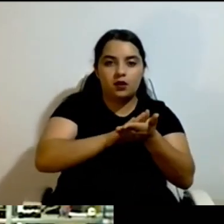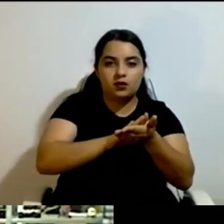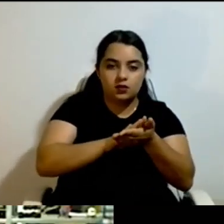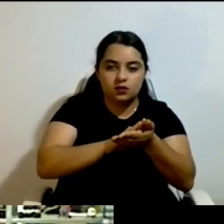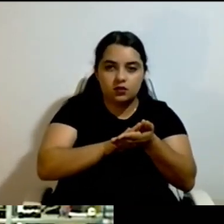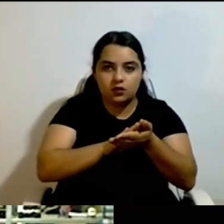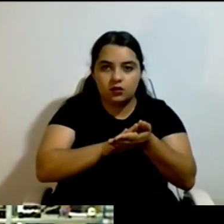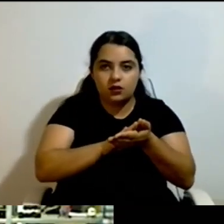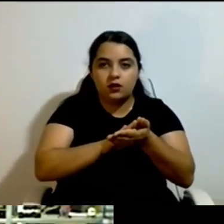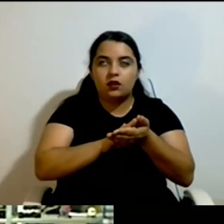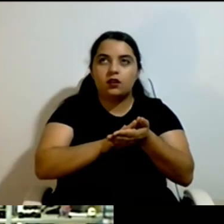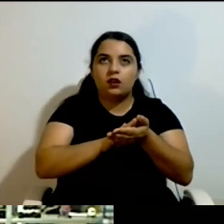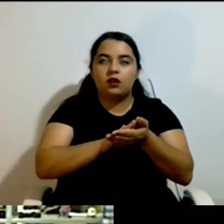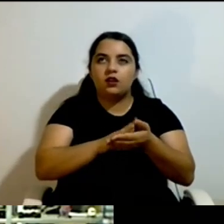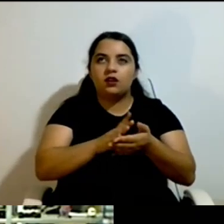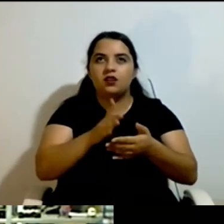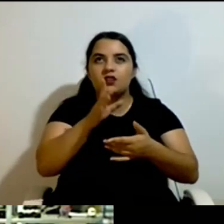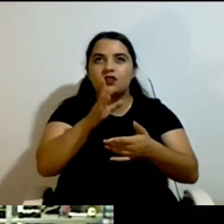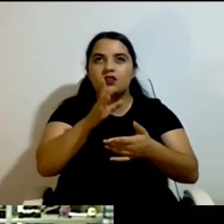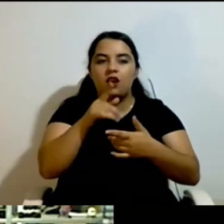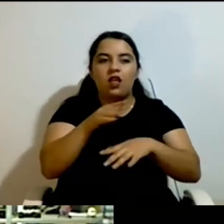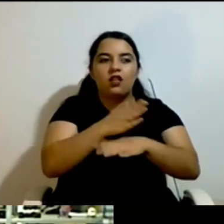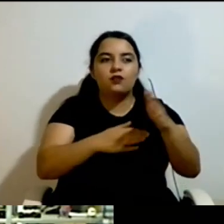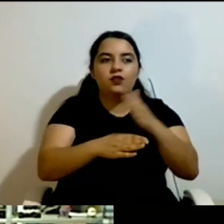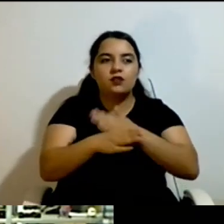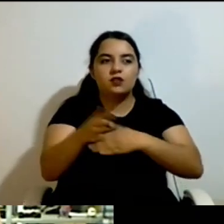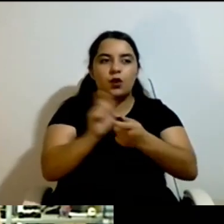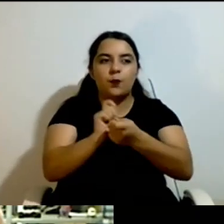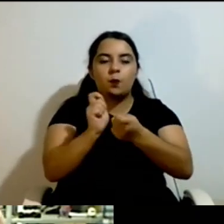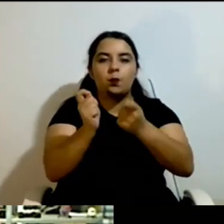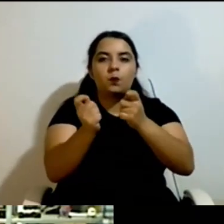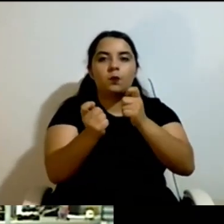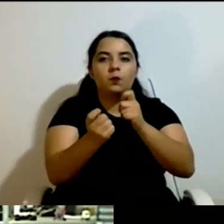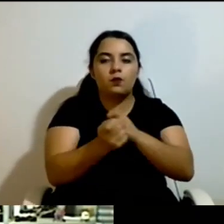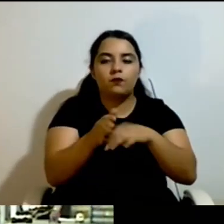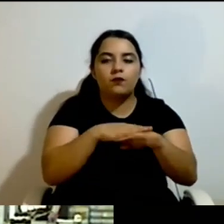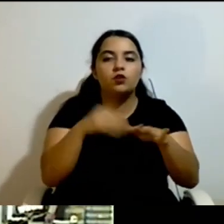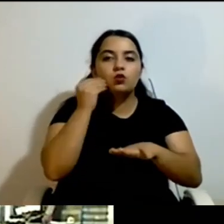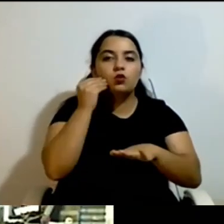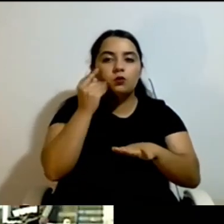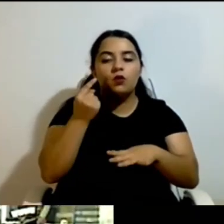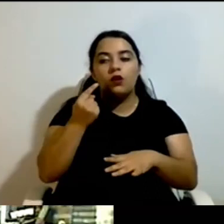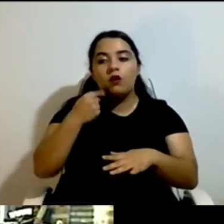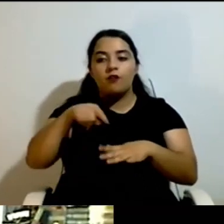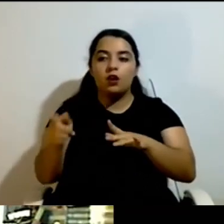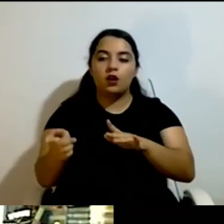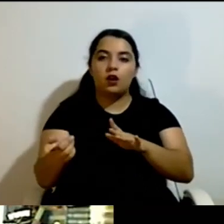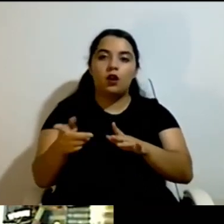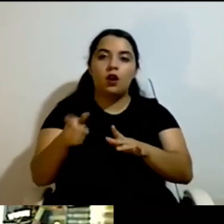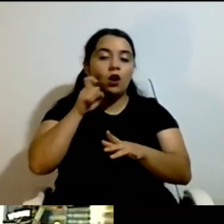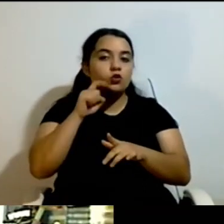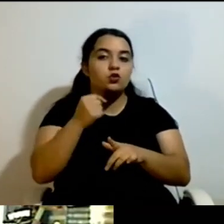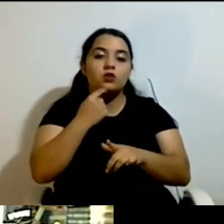you are supposed to go to the disability insurance and tell them, my needs have changed, I want a new assessment.